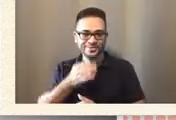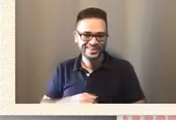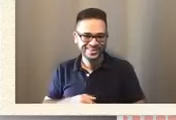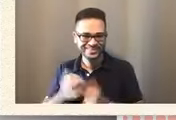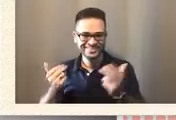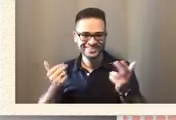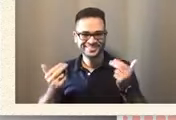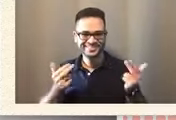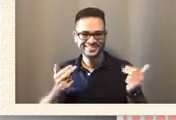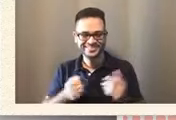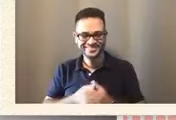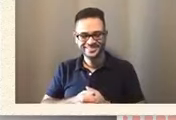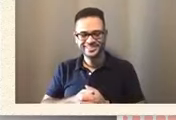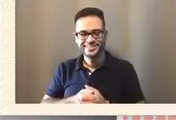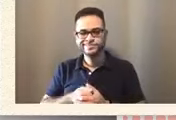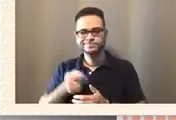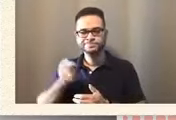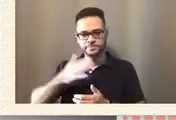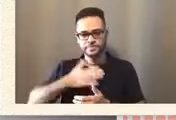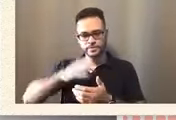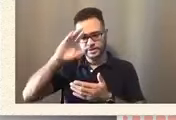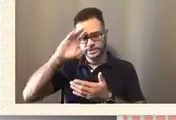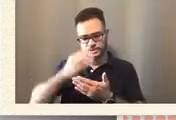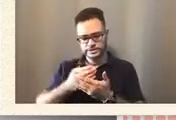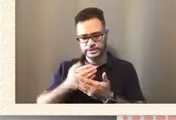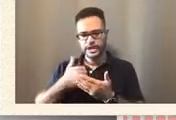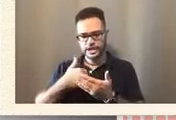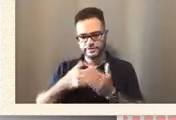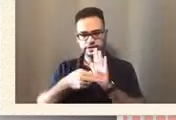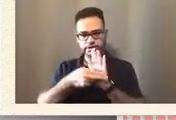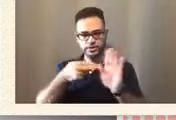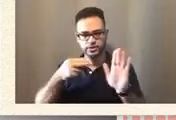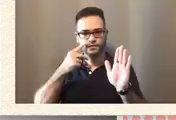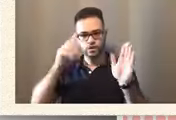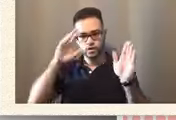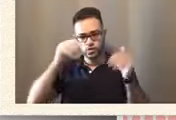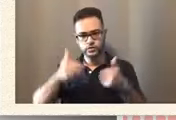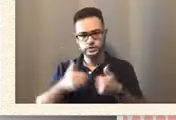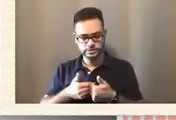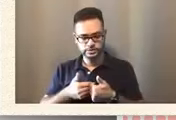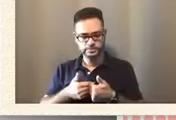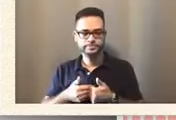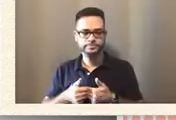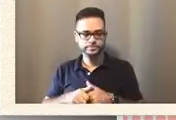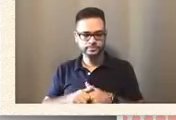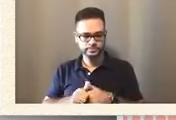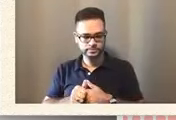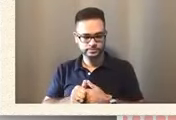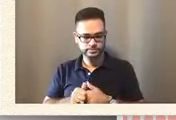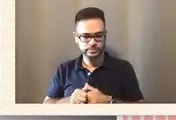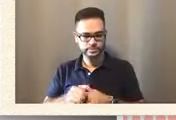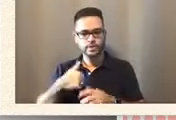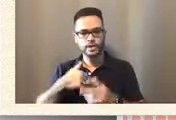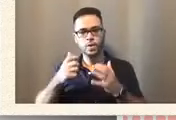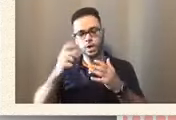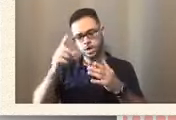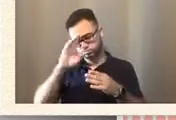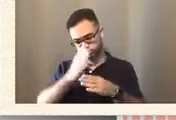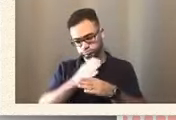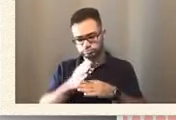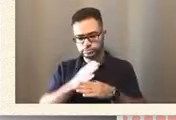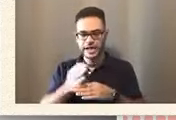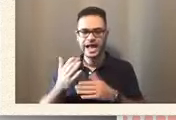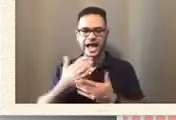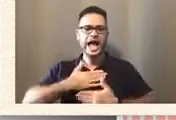He's the one with diagnosis of autism. want to share with you a happy moment that happened to